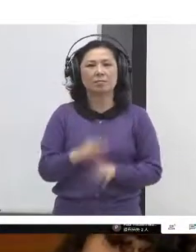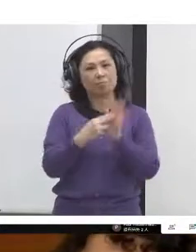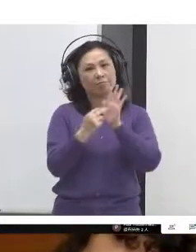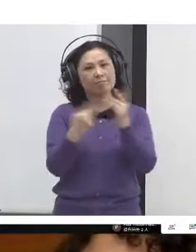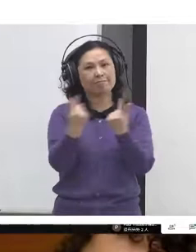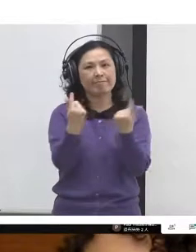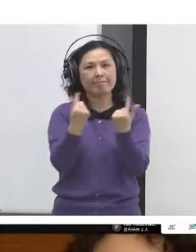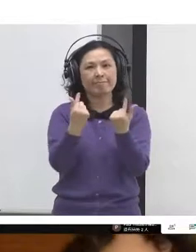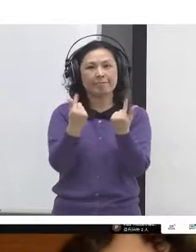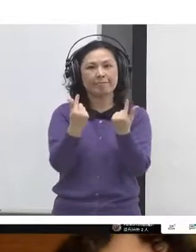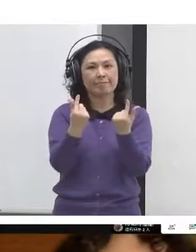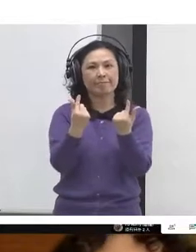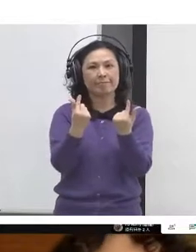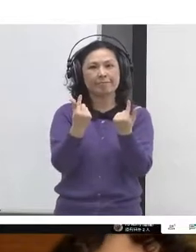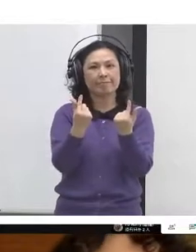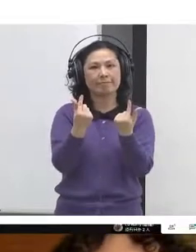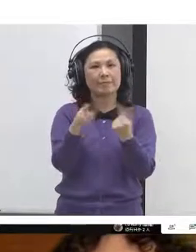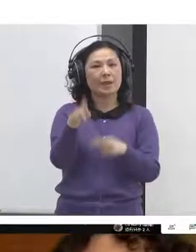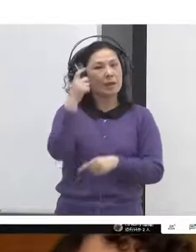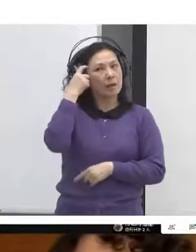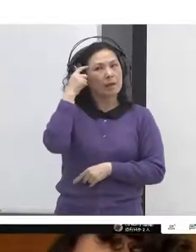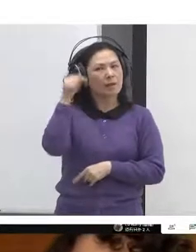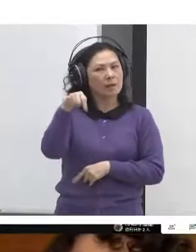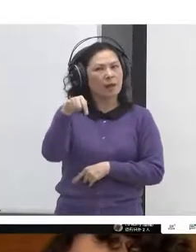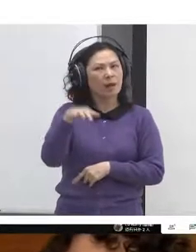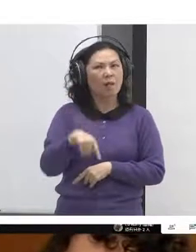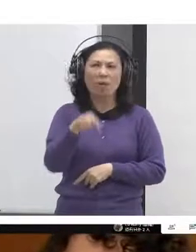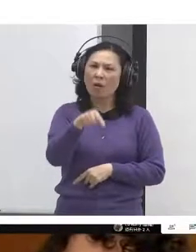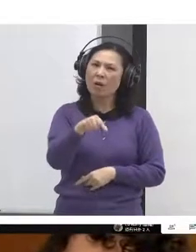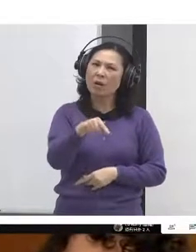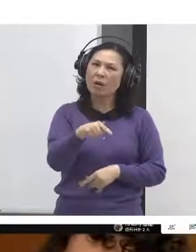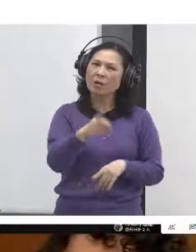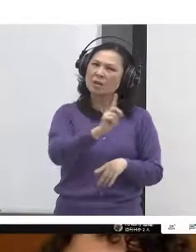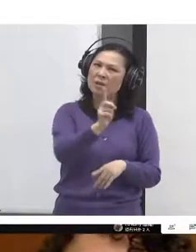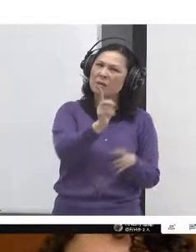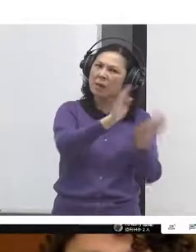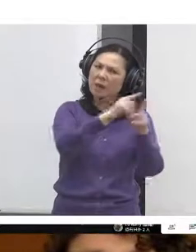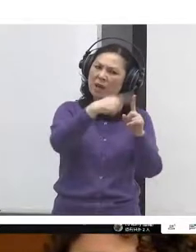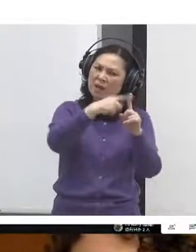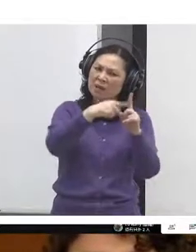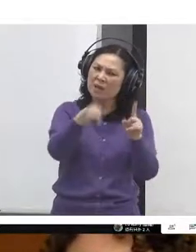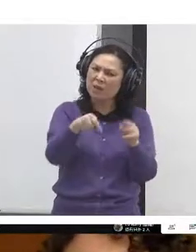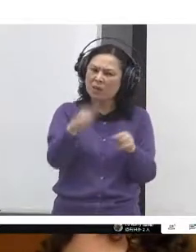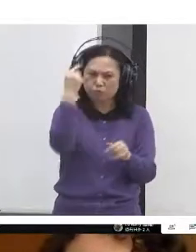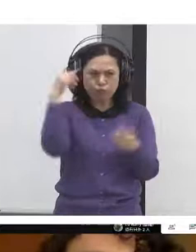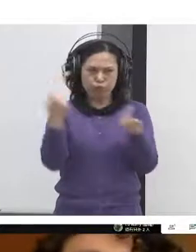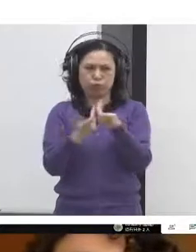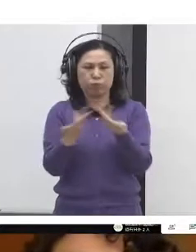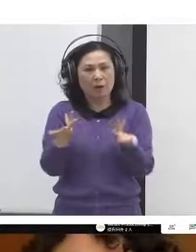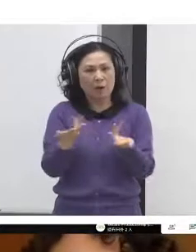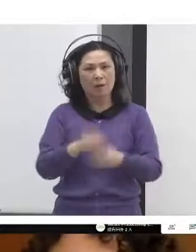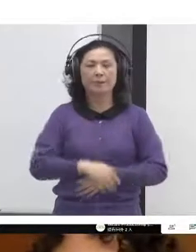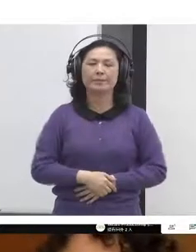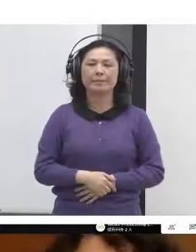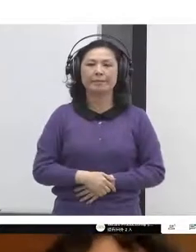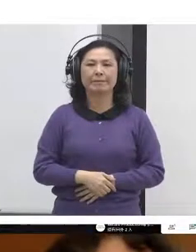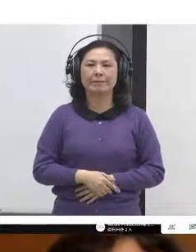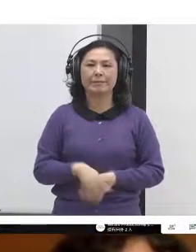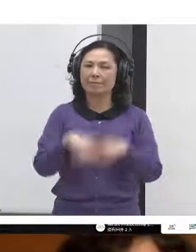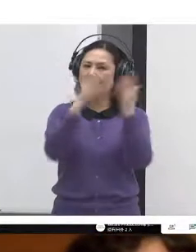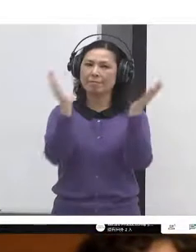to. And this makes it much faster to reach, so this is consent-based and not consensus.